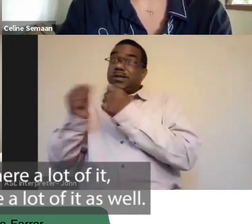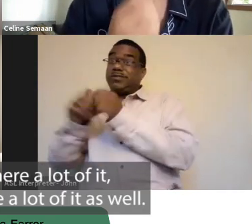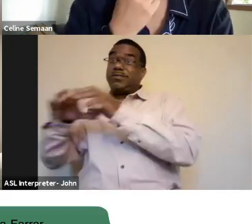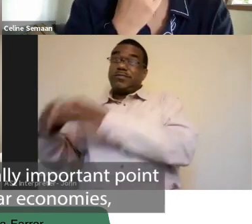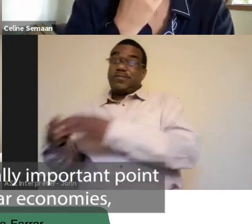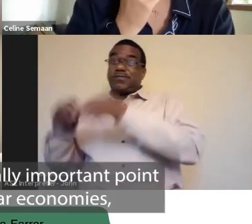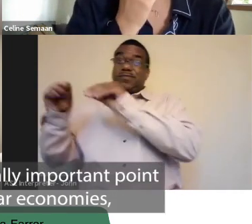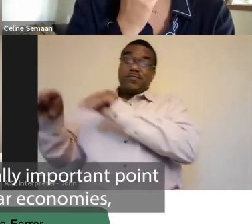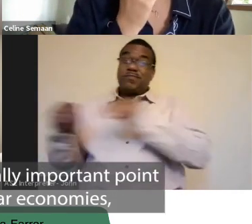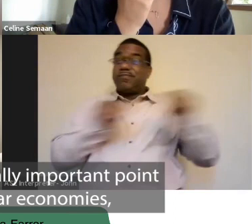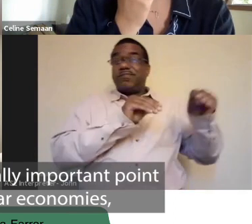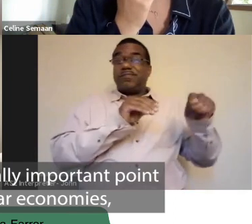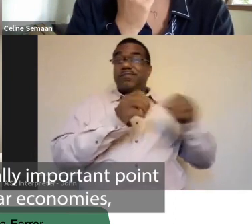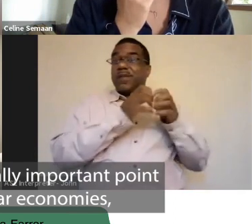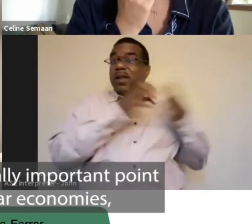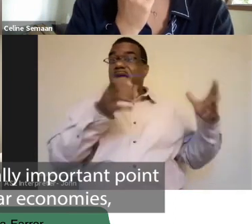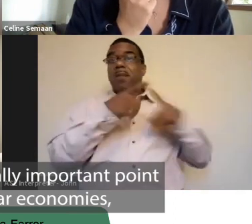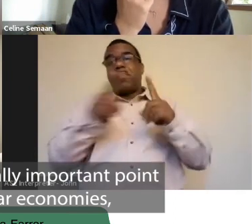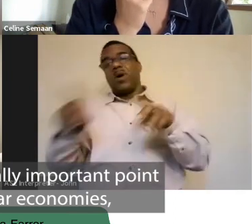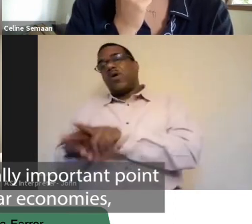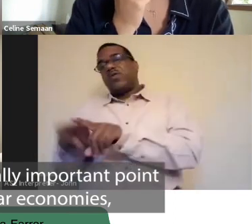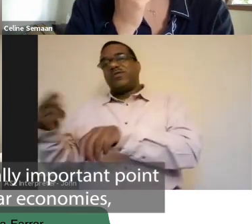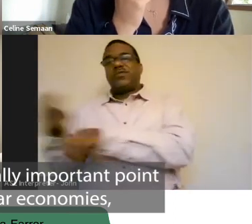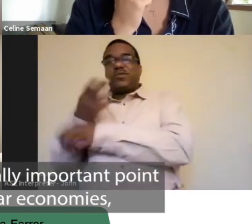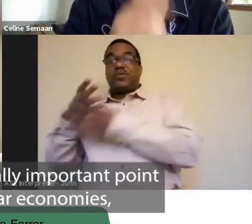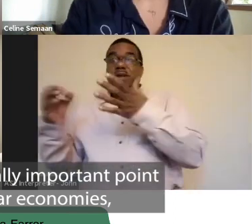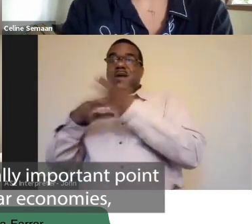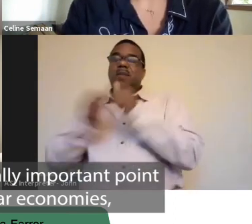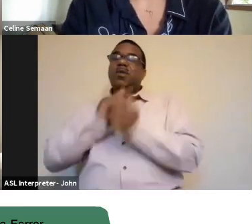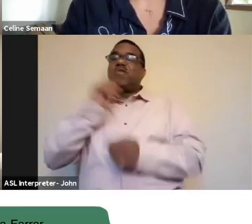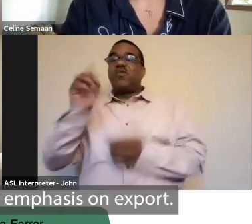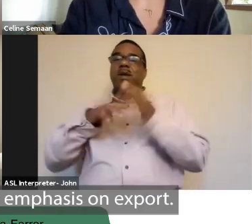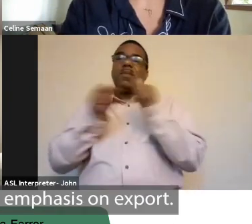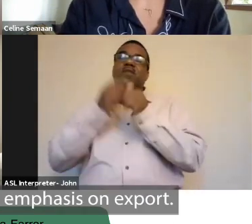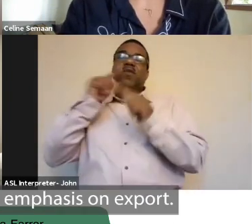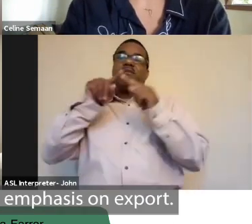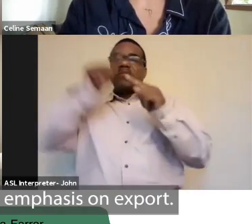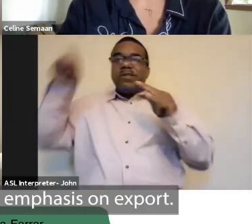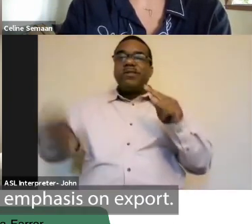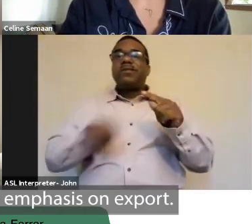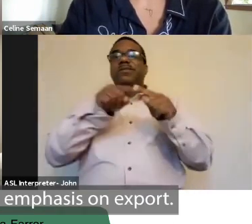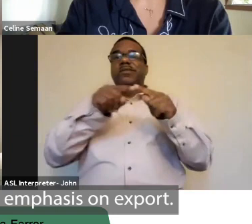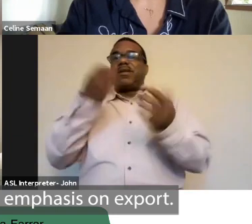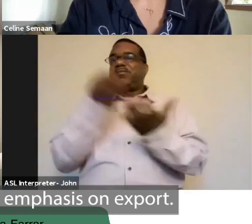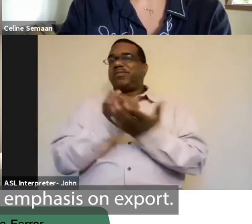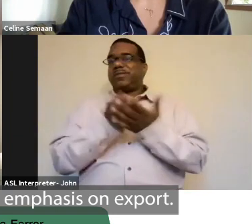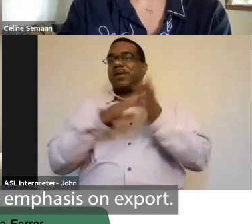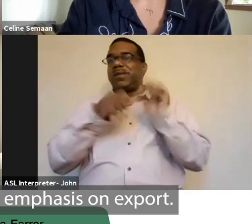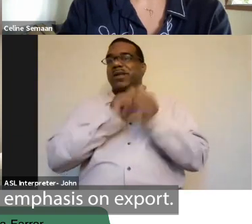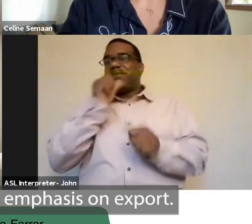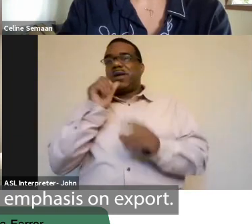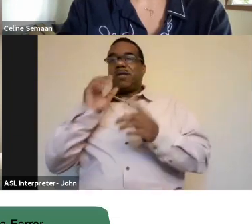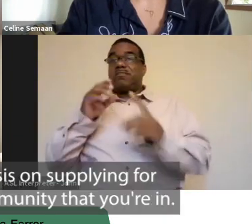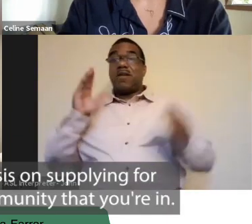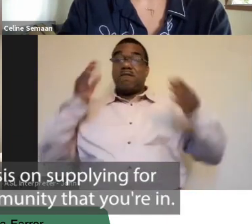of it as well. And so, that is a really important point about circular economies, is that there's not an emphasis on